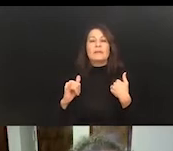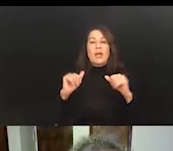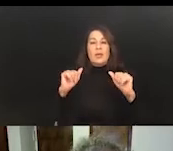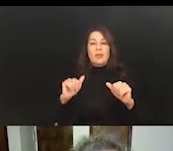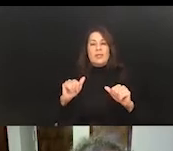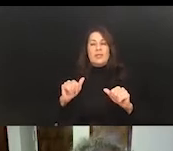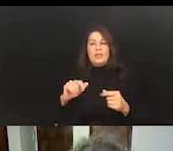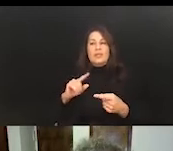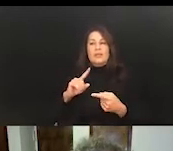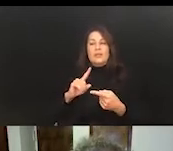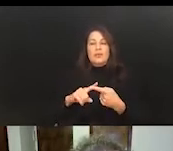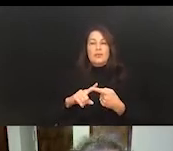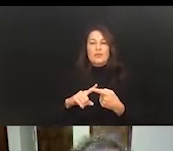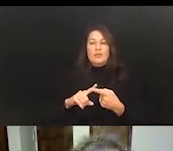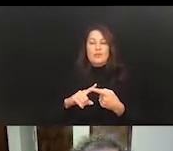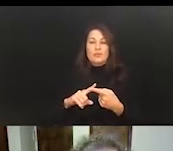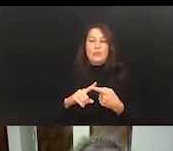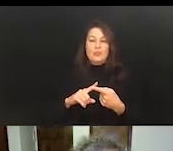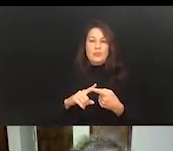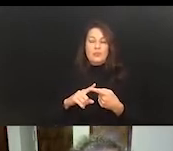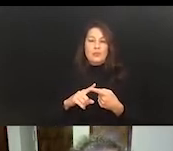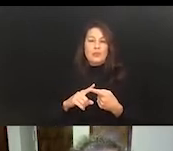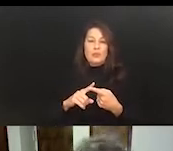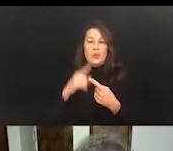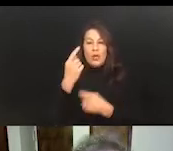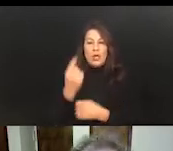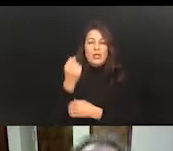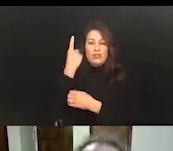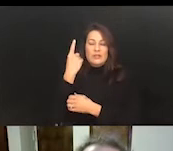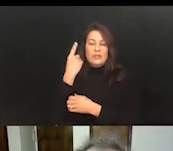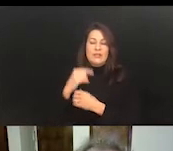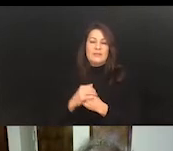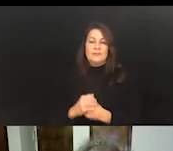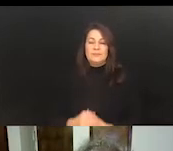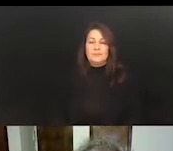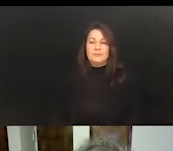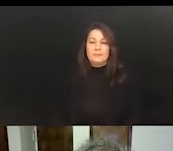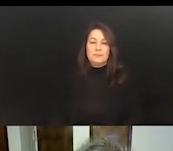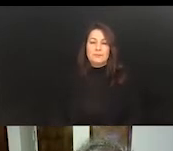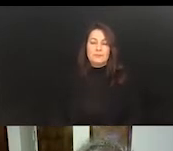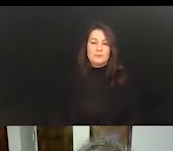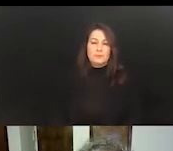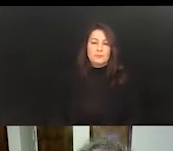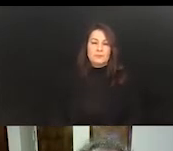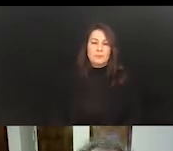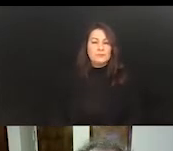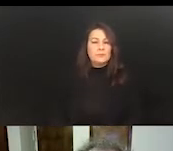part of the lived experience of disability, and it's so important. All right, if we could go to the next slide, that would be great.